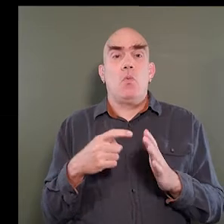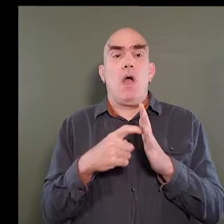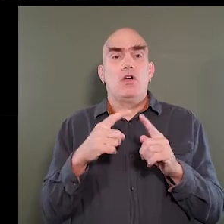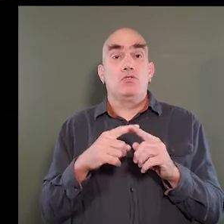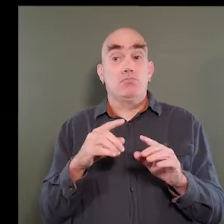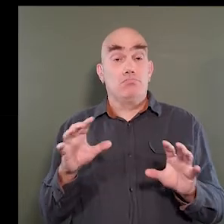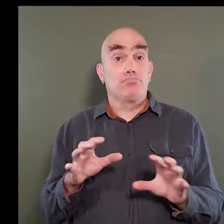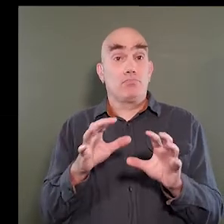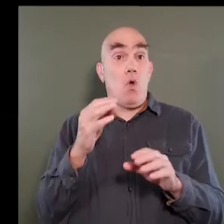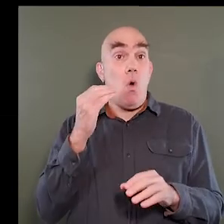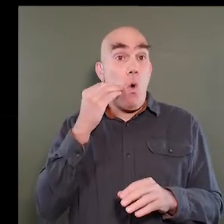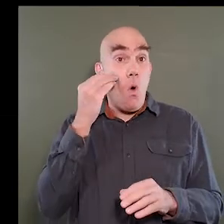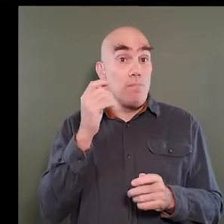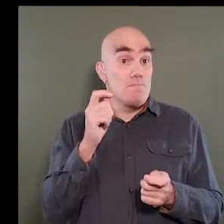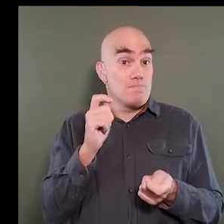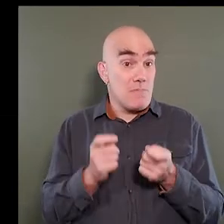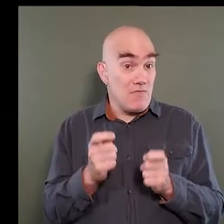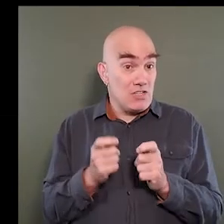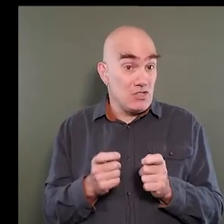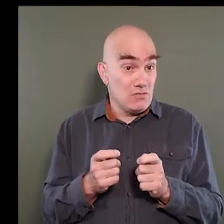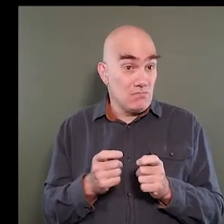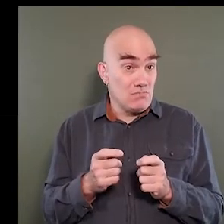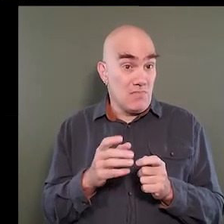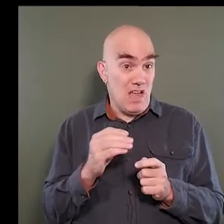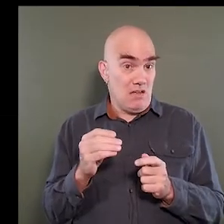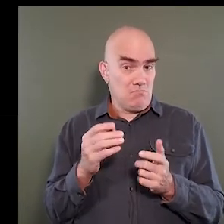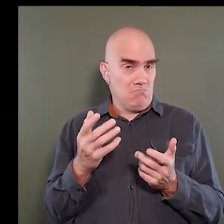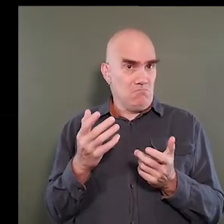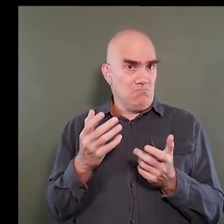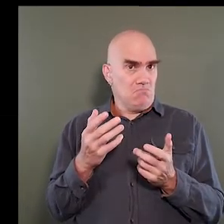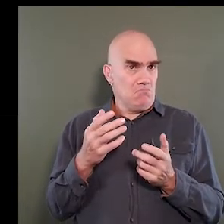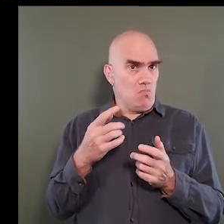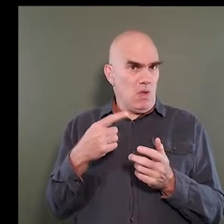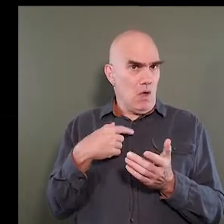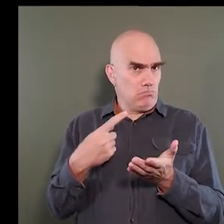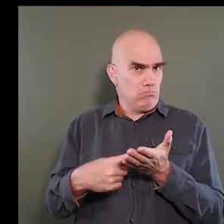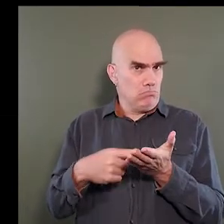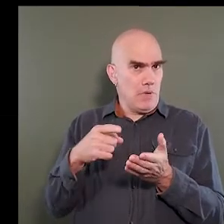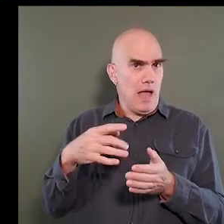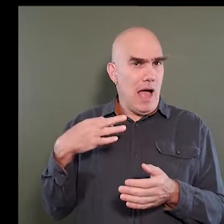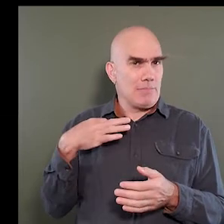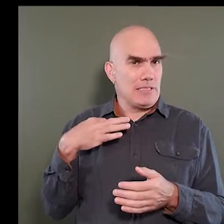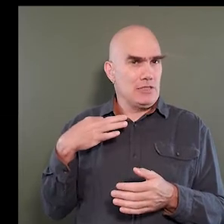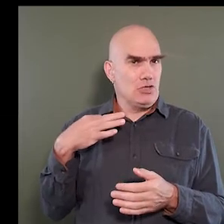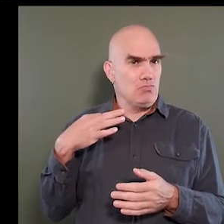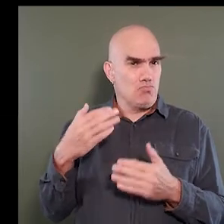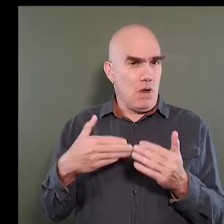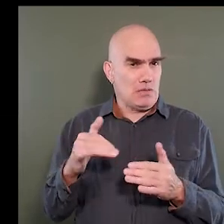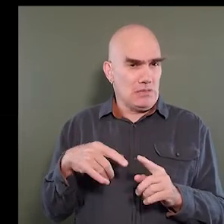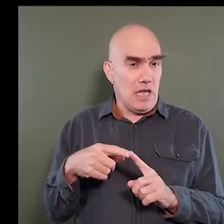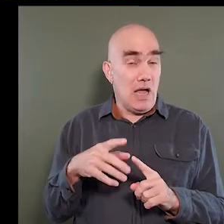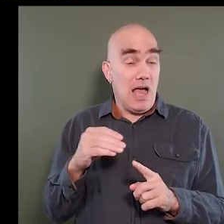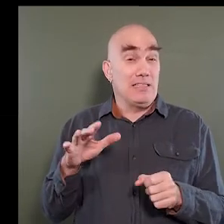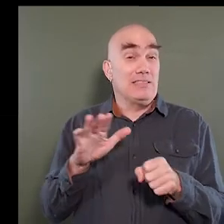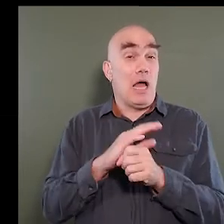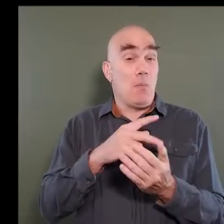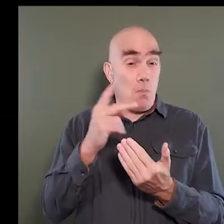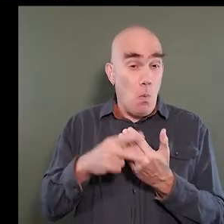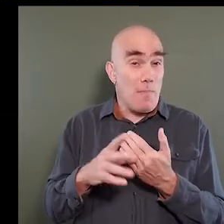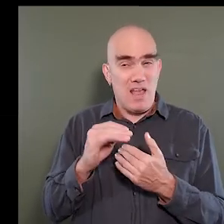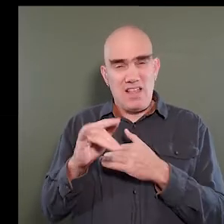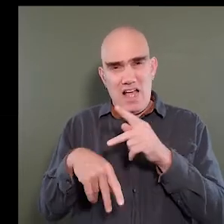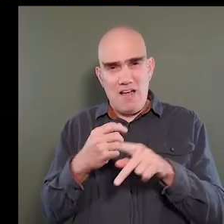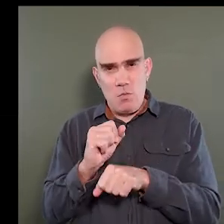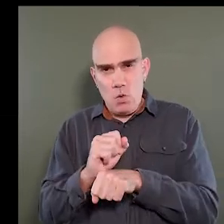to perform a home modification, and as I went over this application process and the entire